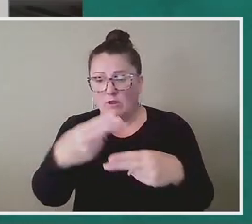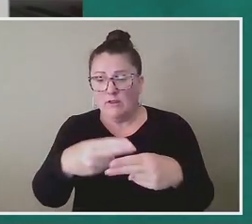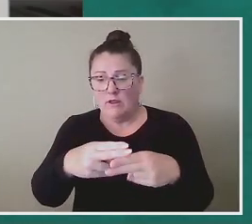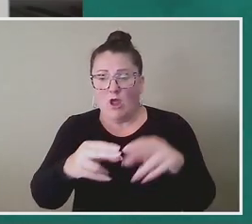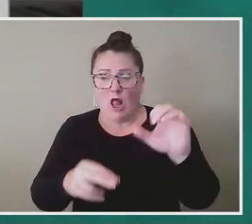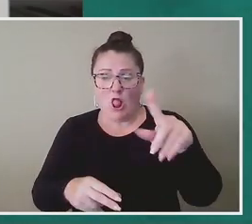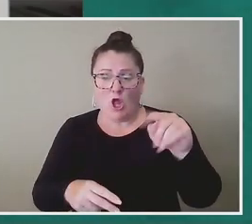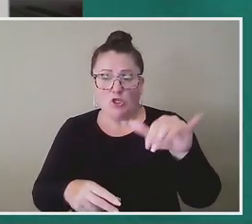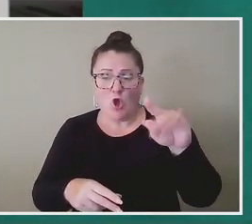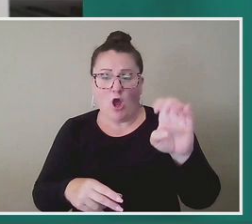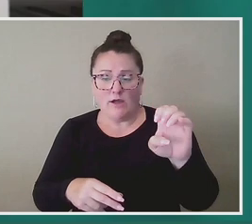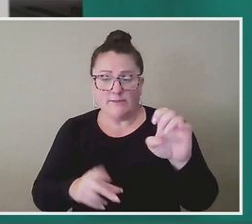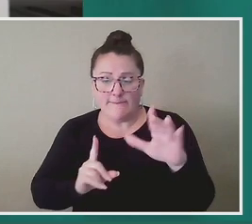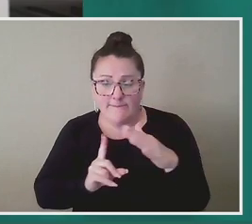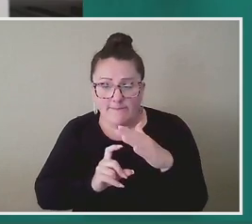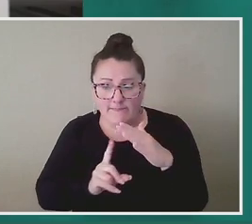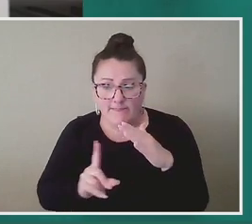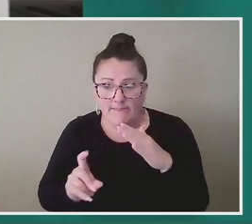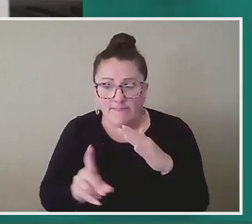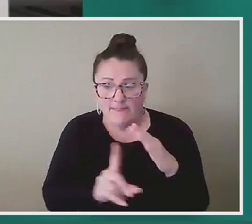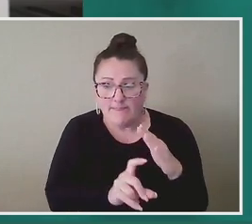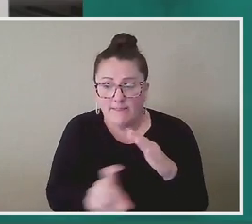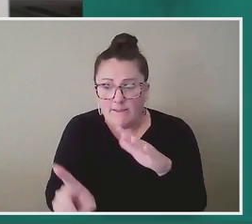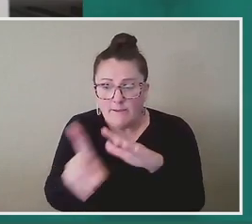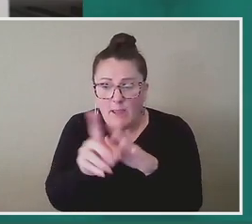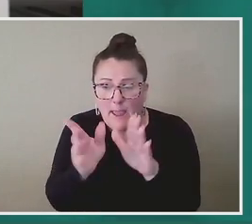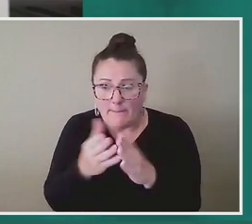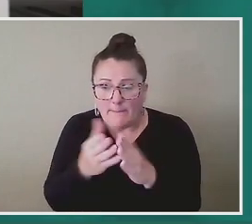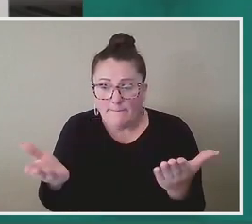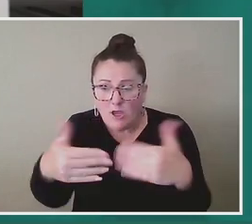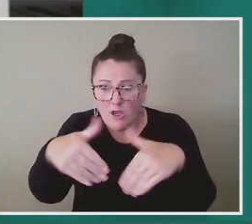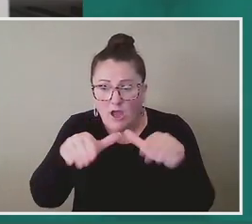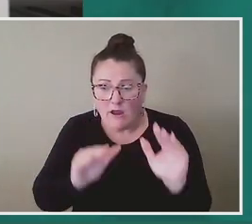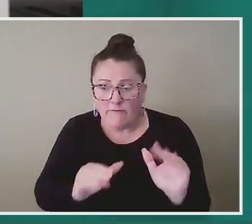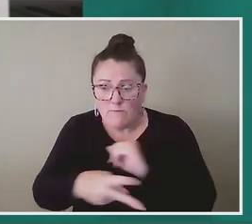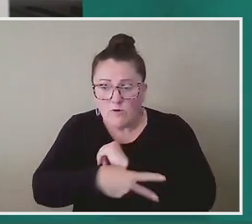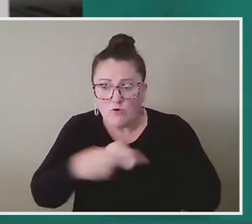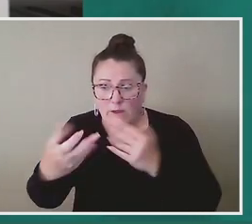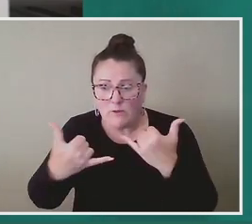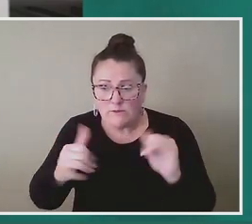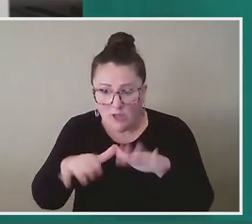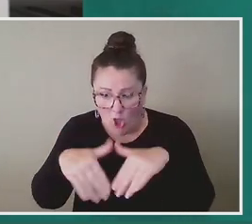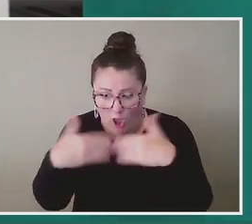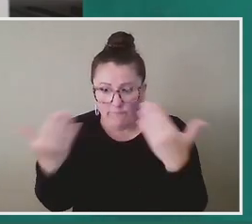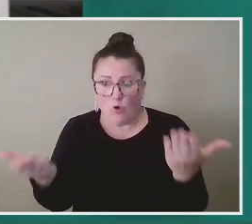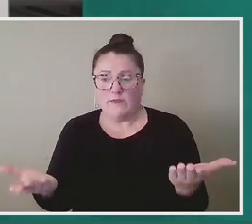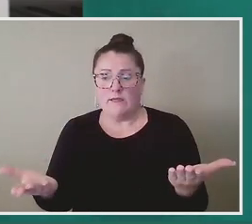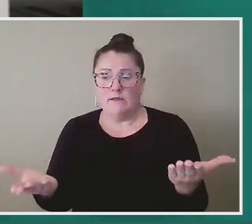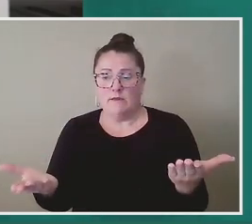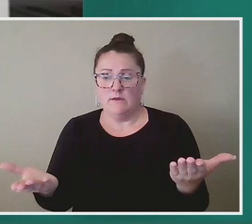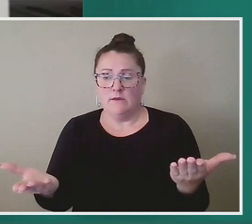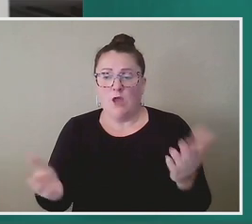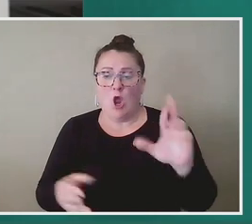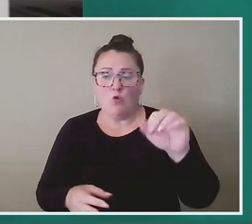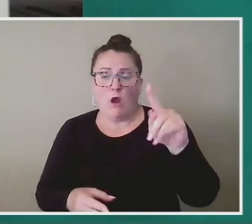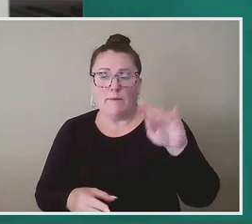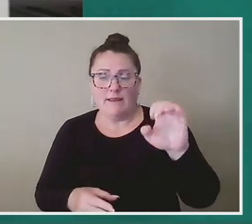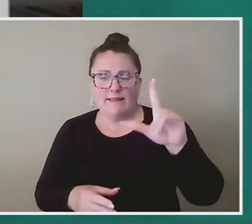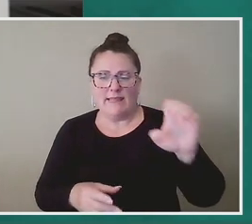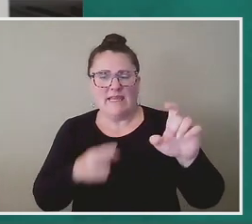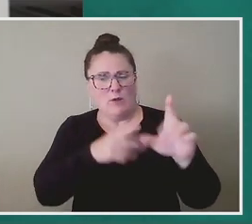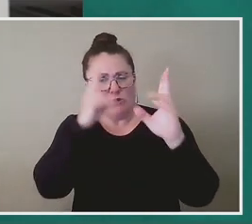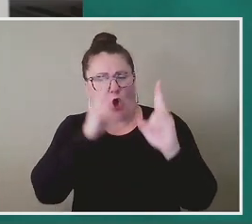and it crept its way into textbooks that attempted to cover up a crime that was still unfolding. They told us that Robert E. Lee was an honorable man,